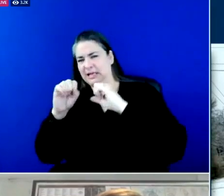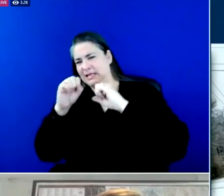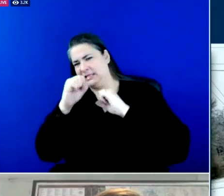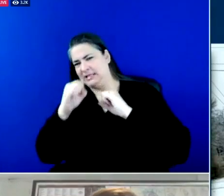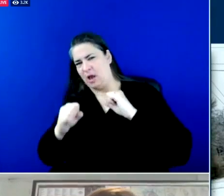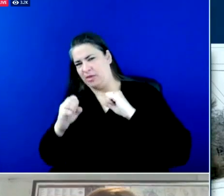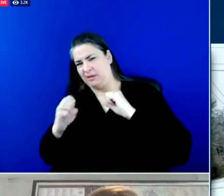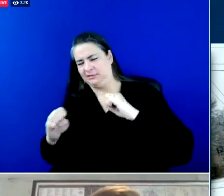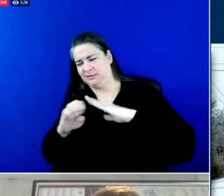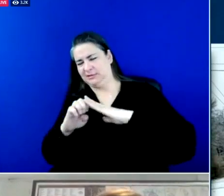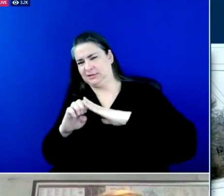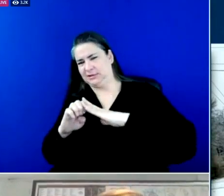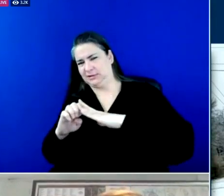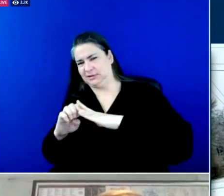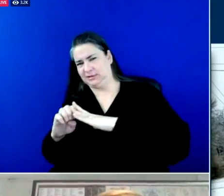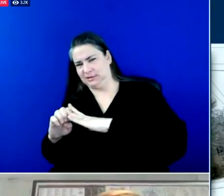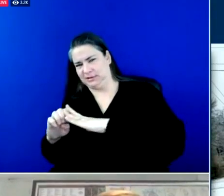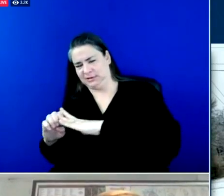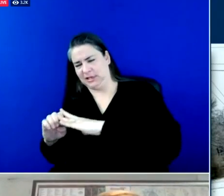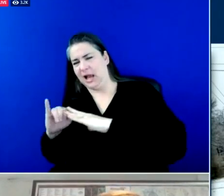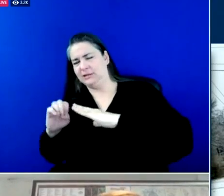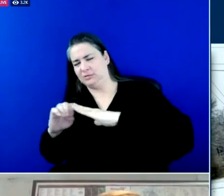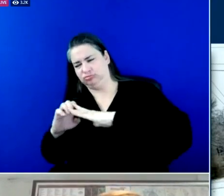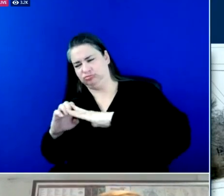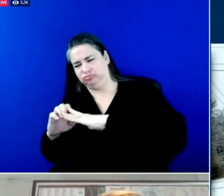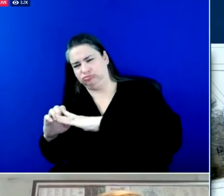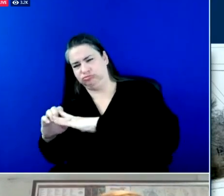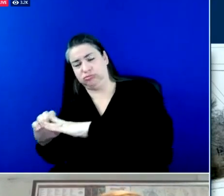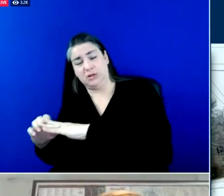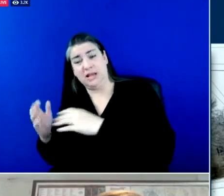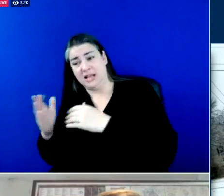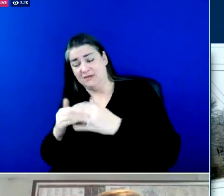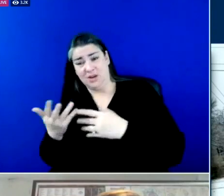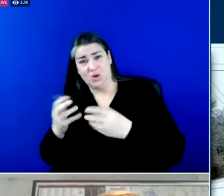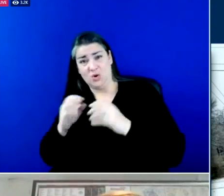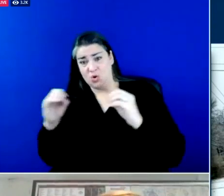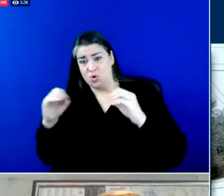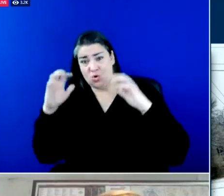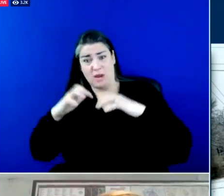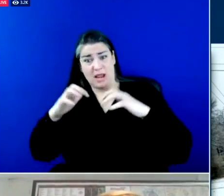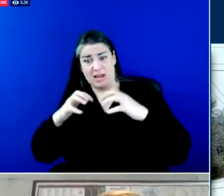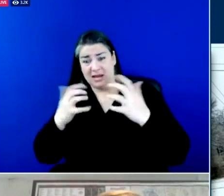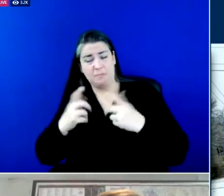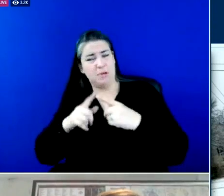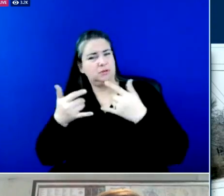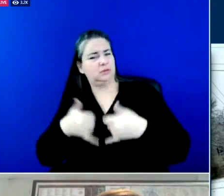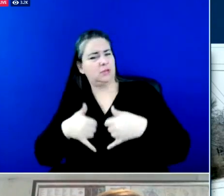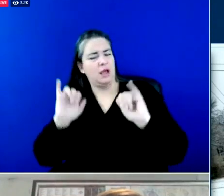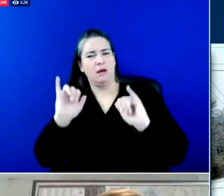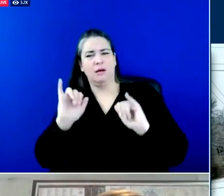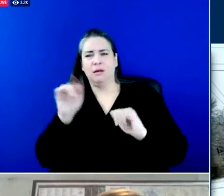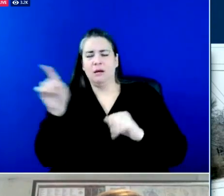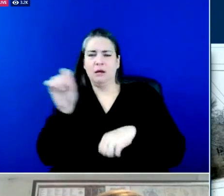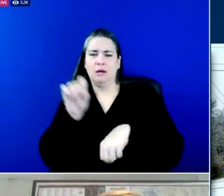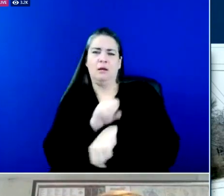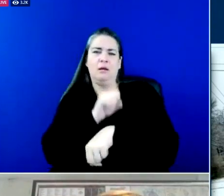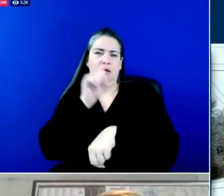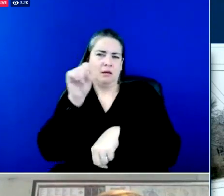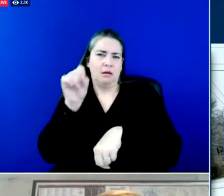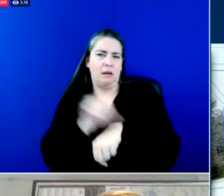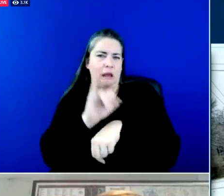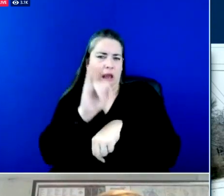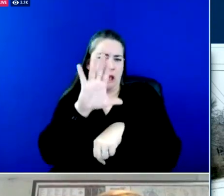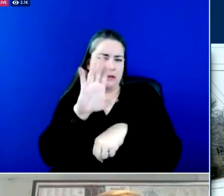where the precipitation has ended our crews are still contending with ice and snow sleet